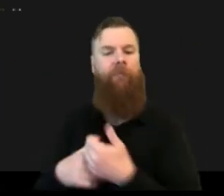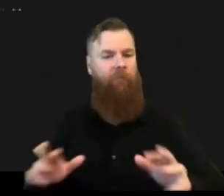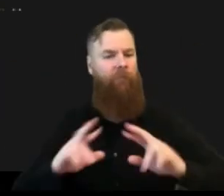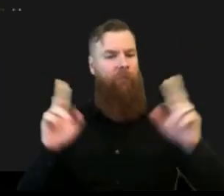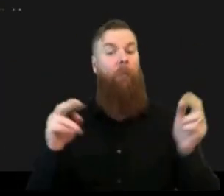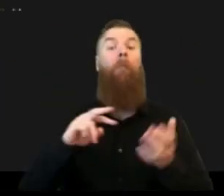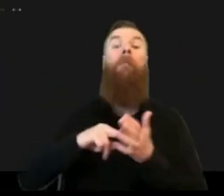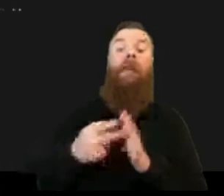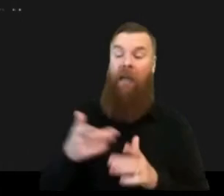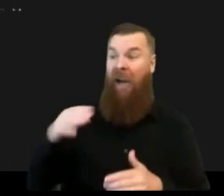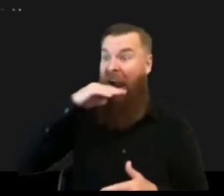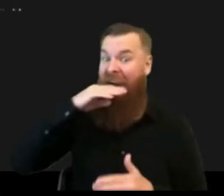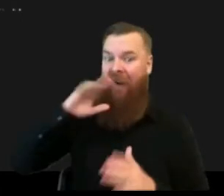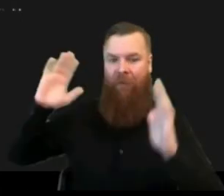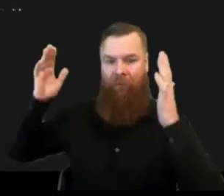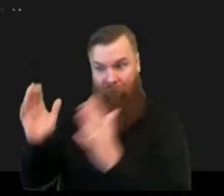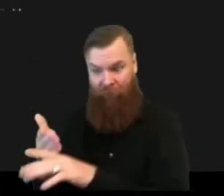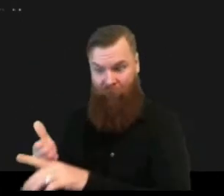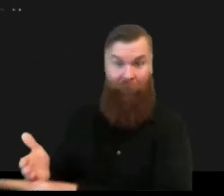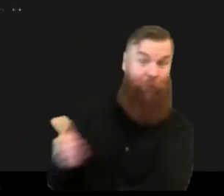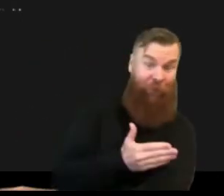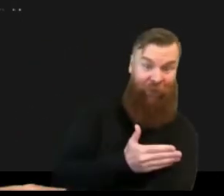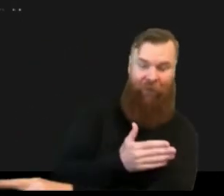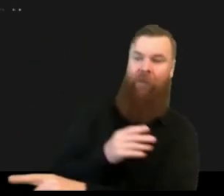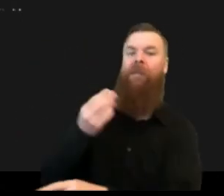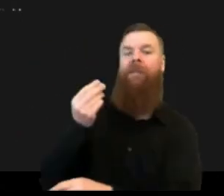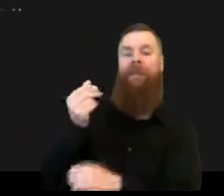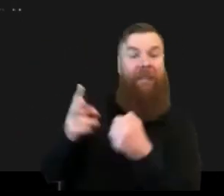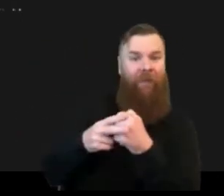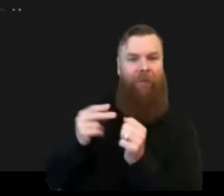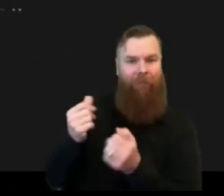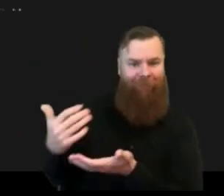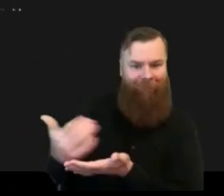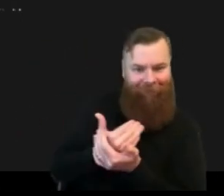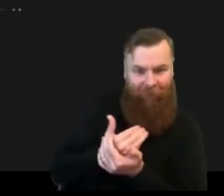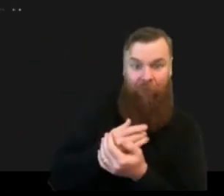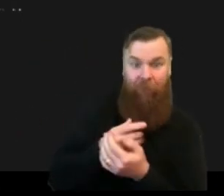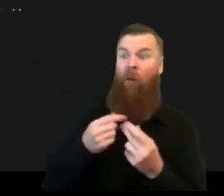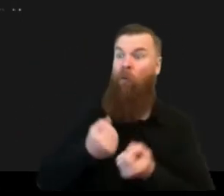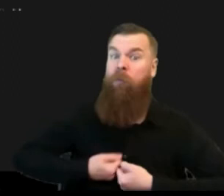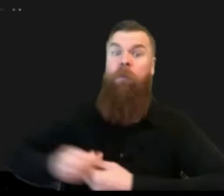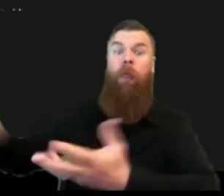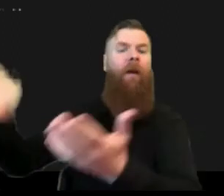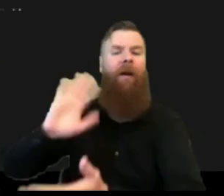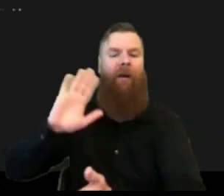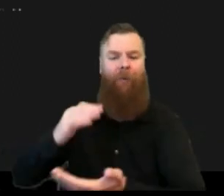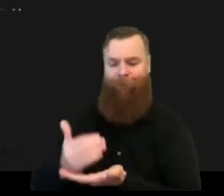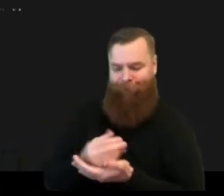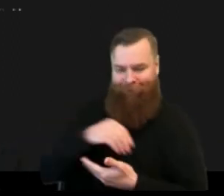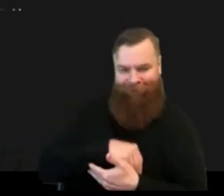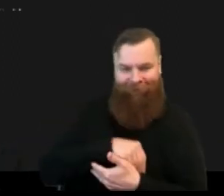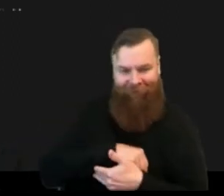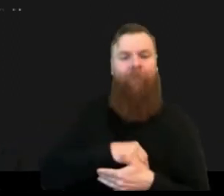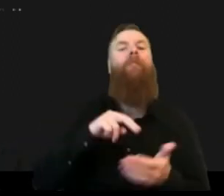expense um so and disaster impact modeling can help inform that um and also uh you know it